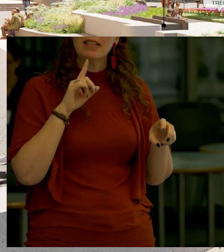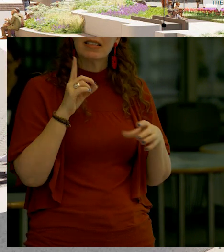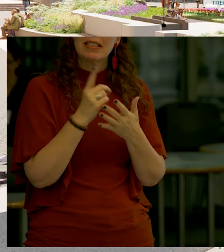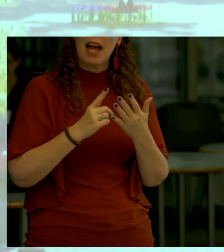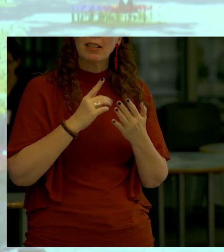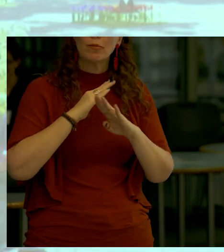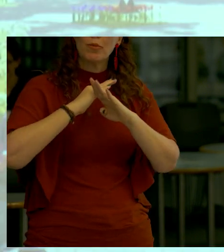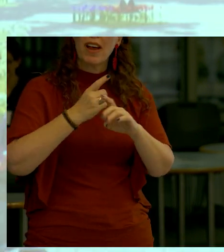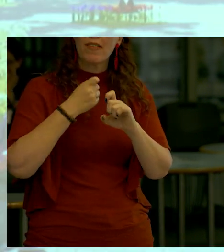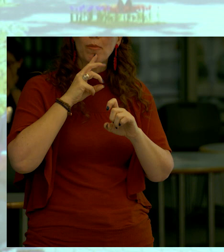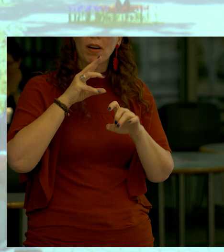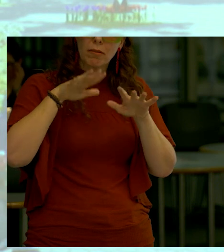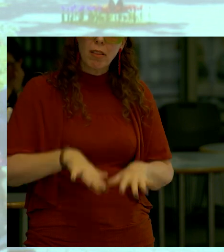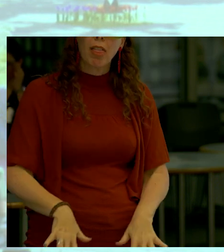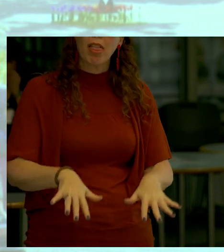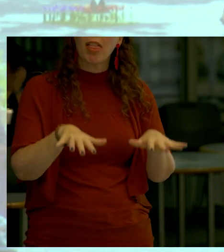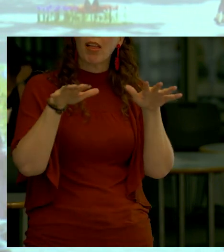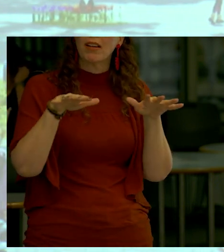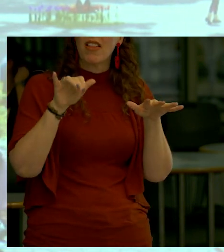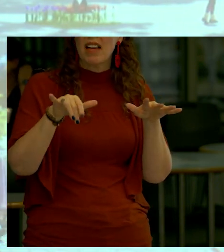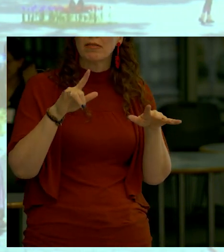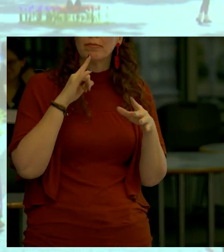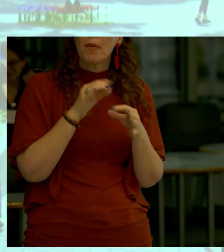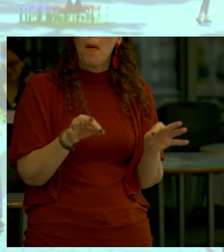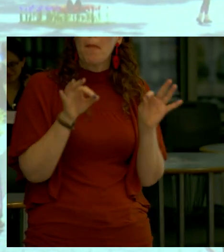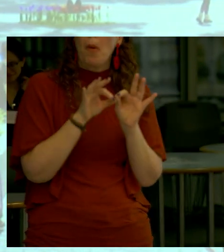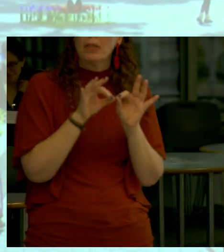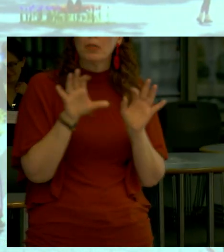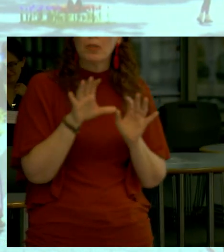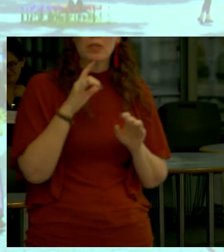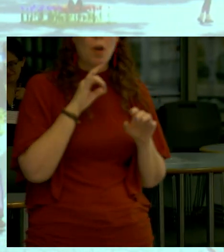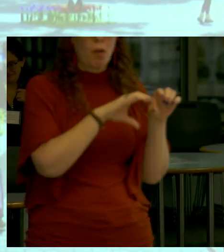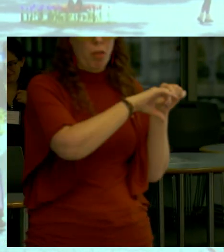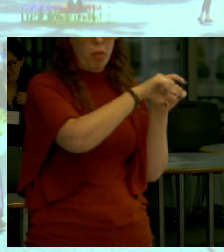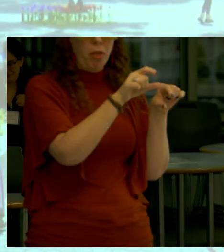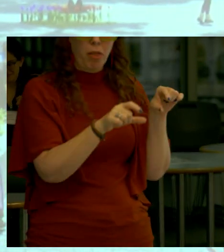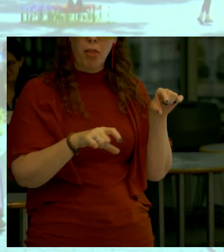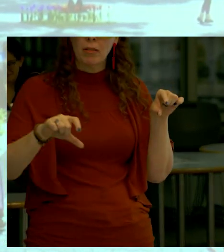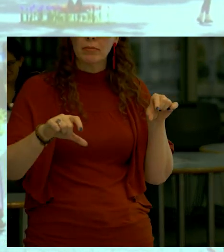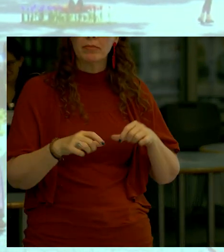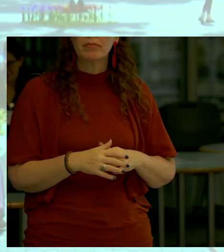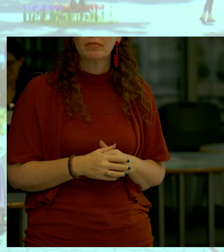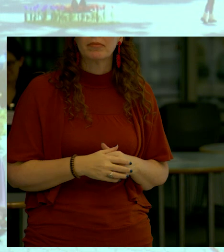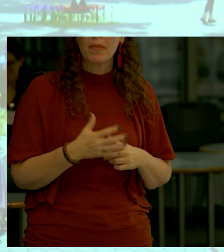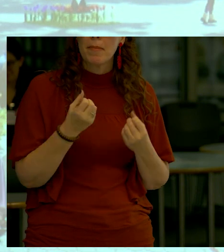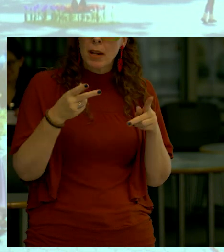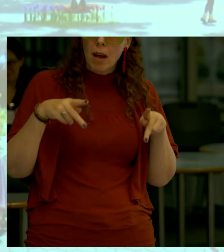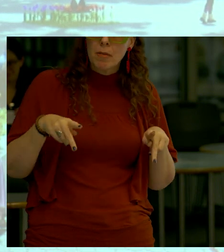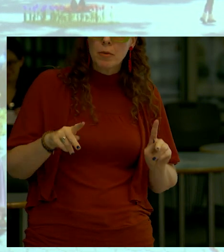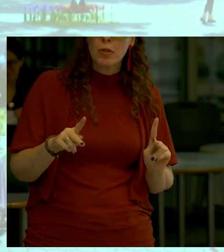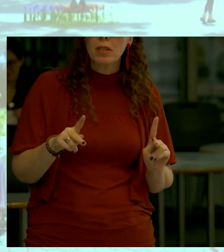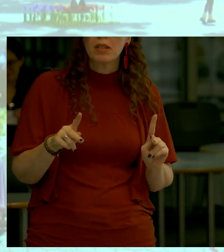to protect from a flood and that's the intent of what we're trying to do here there are openings for egress and we've taken a lot of opportunity